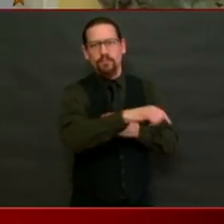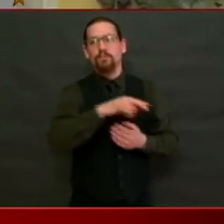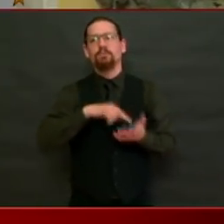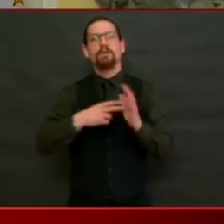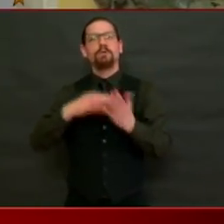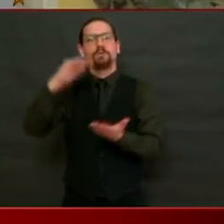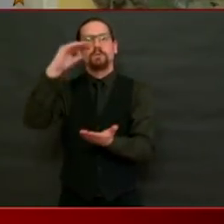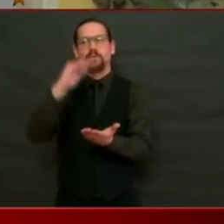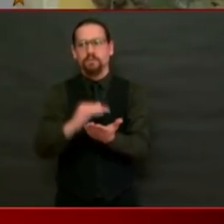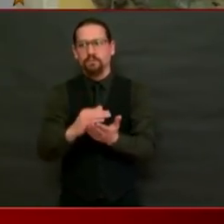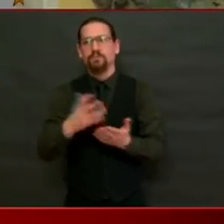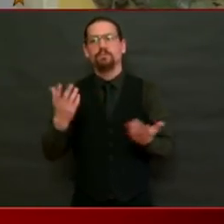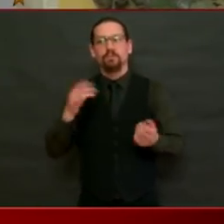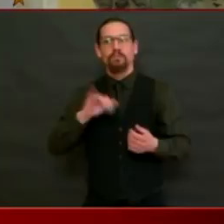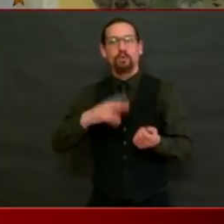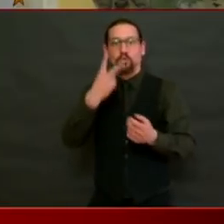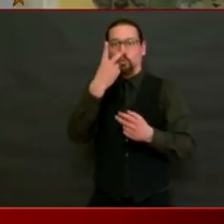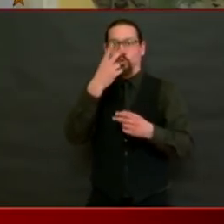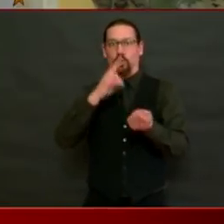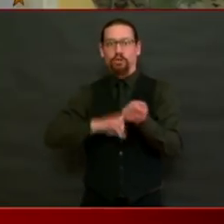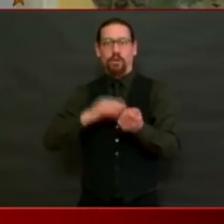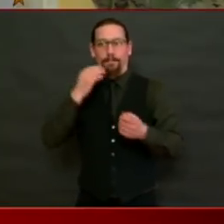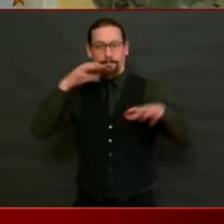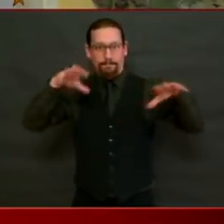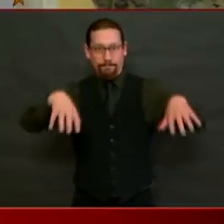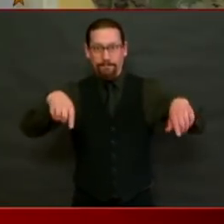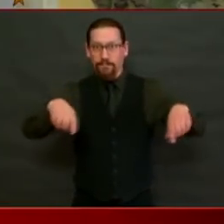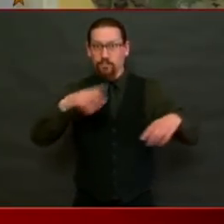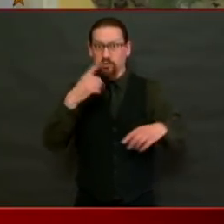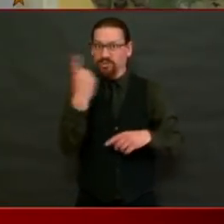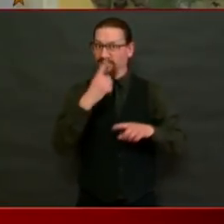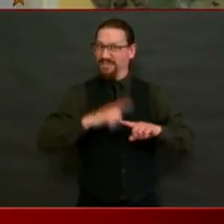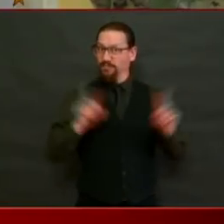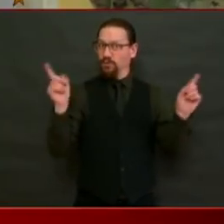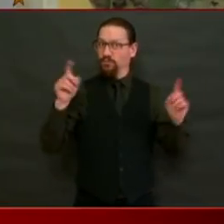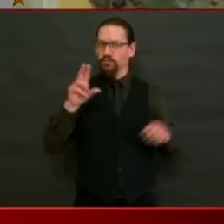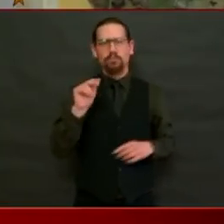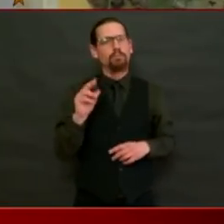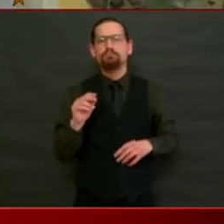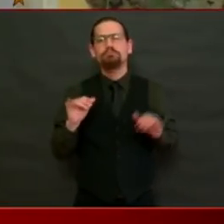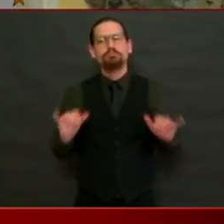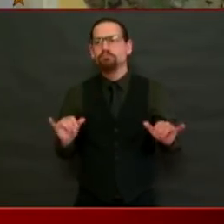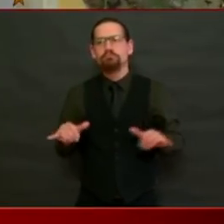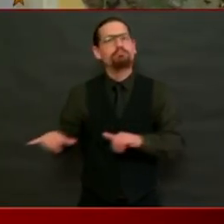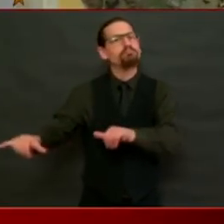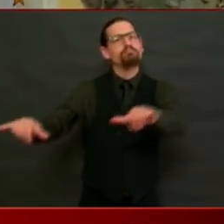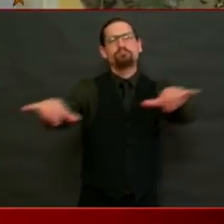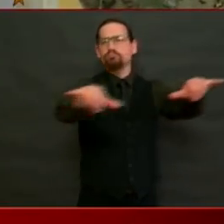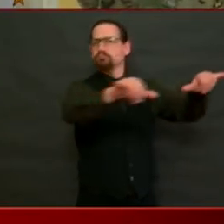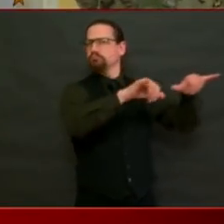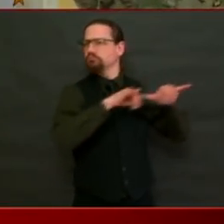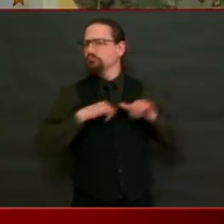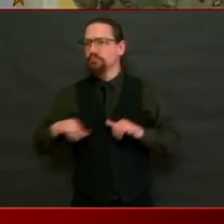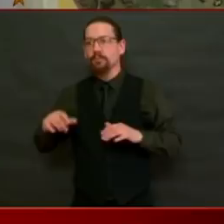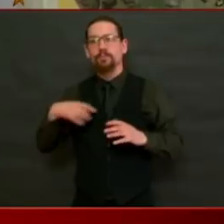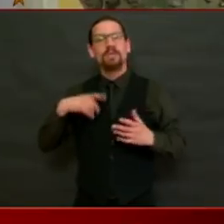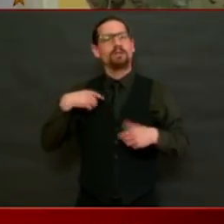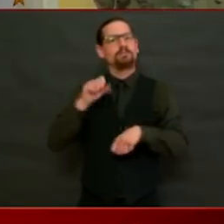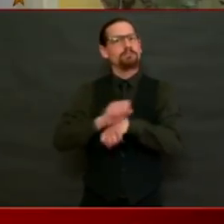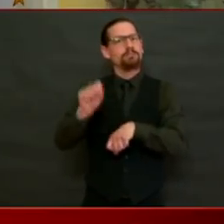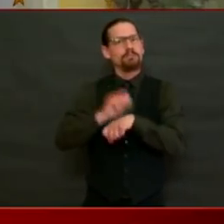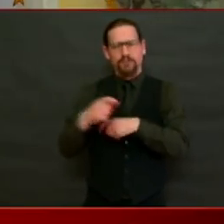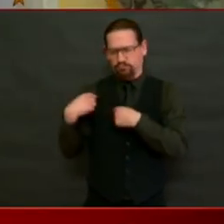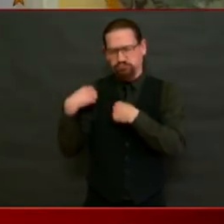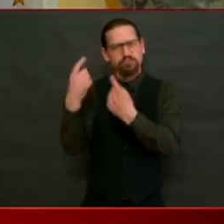or Oak Hill has done compared to other nursing homes. It is a challenging setting, as I've mentioned, and there are precious people